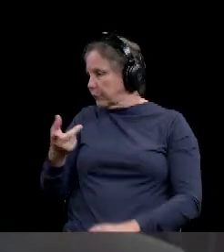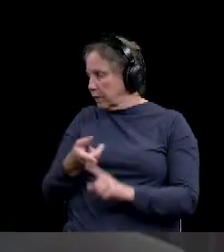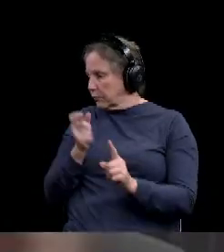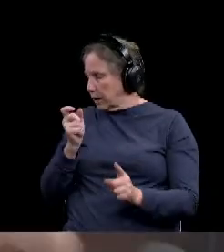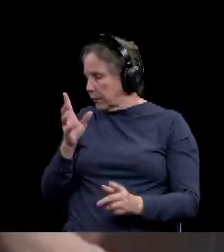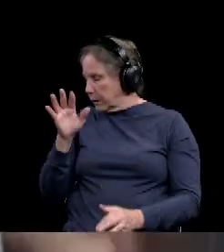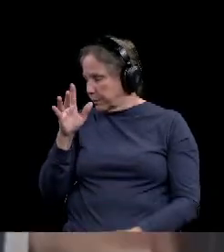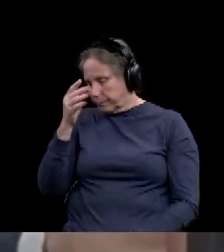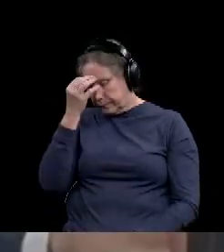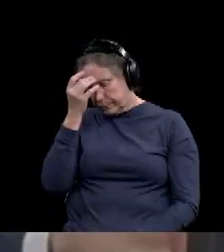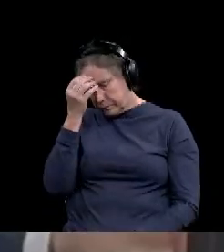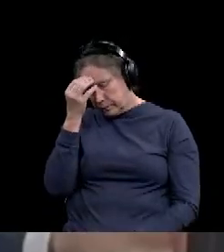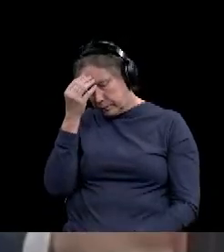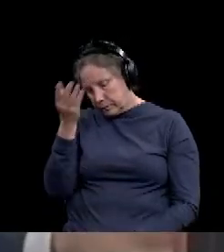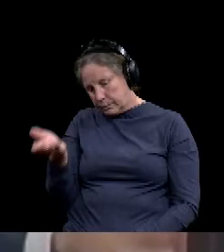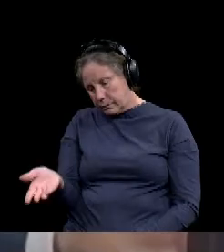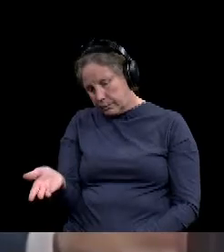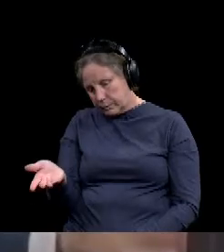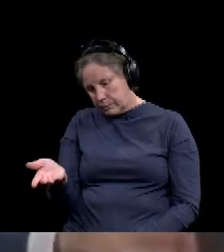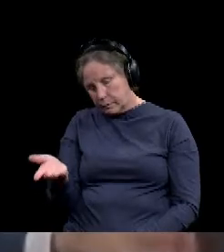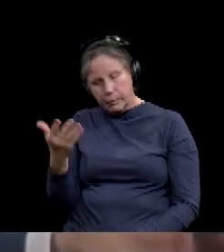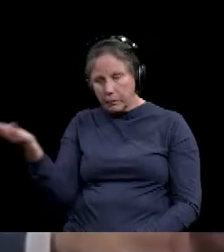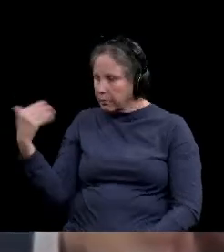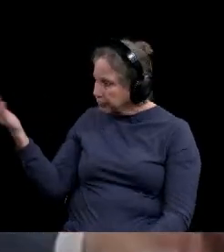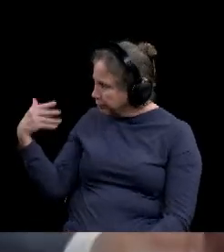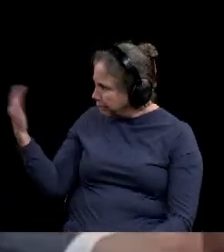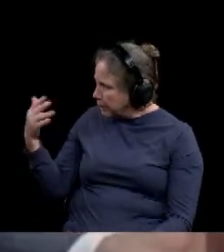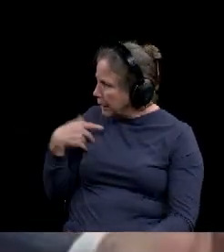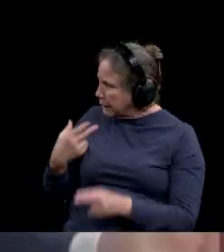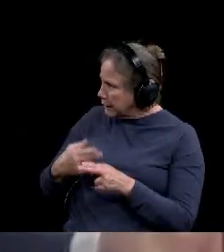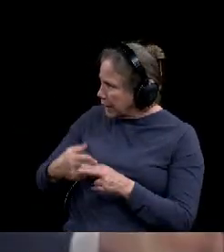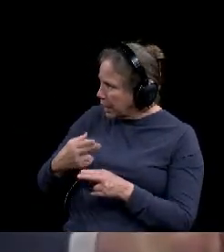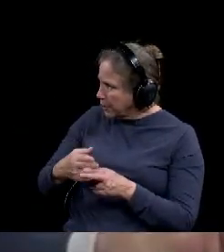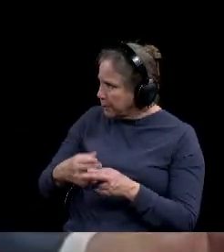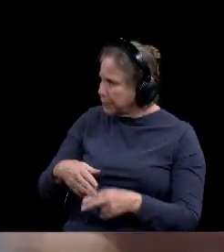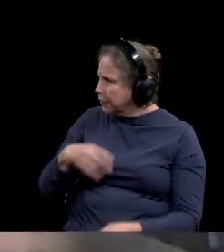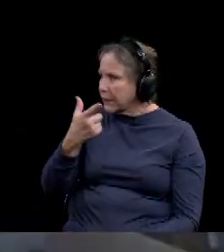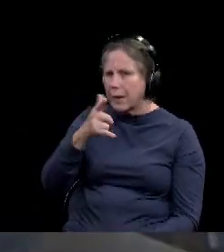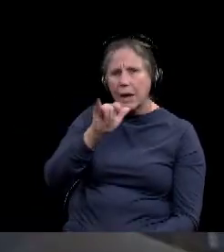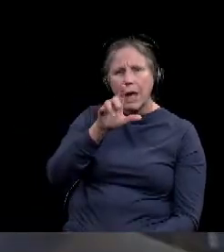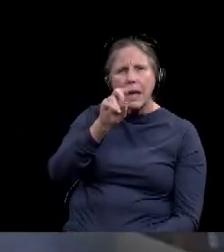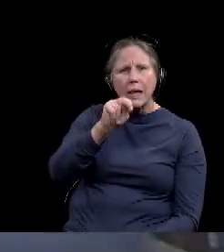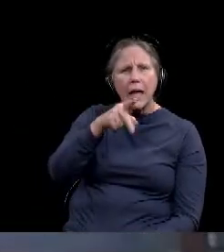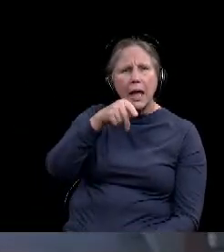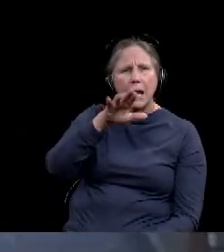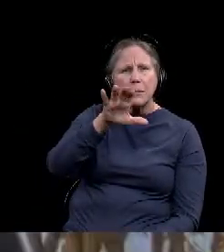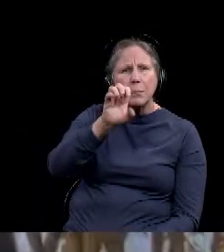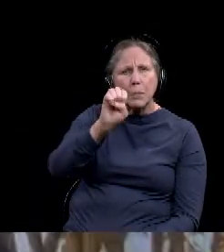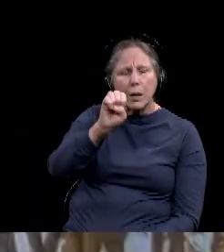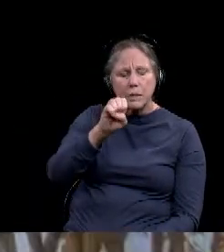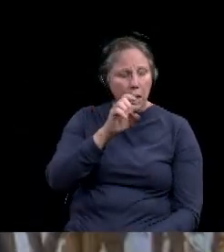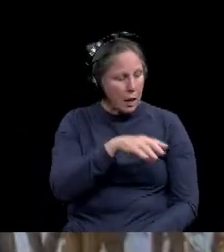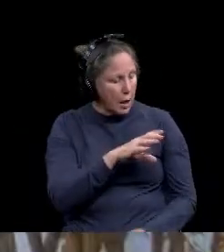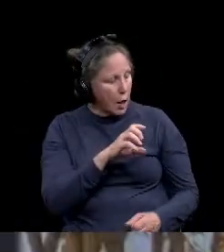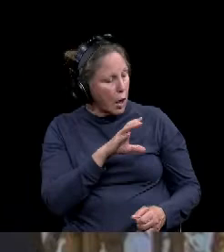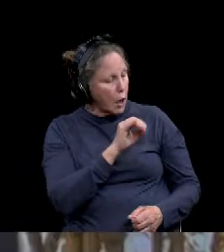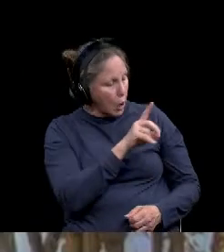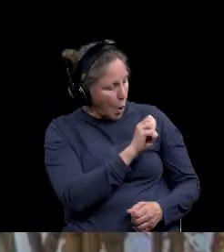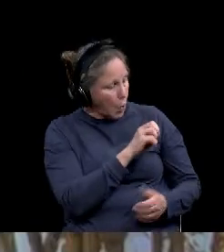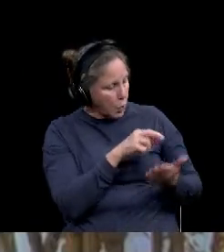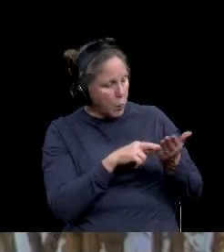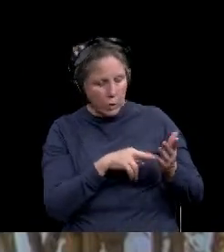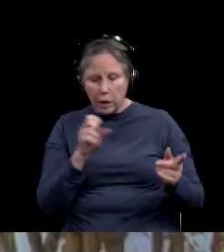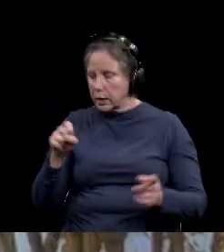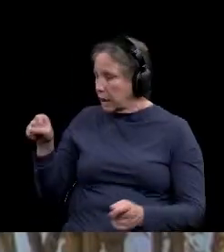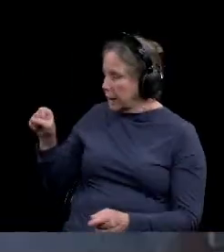group, uh, the, uh, help me, mayor, the, uh, Galen price, uh, through, uh, yeah, the code enforcement. Yeah. Excuse